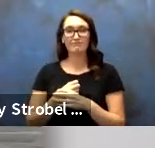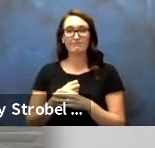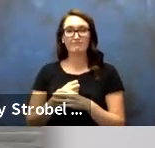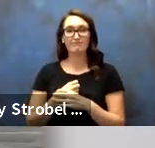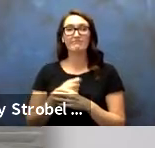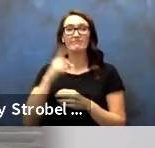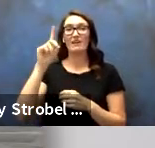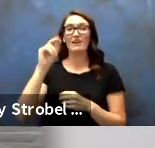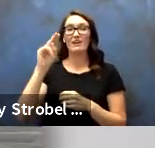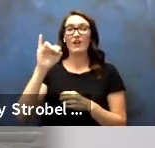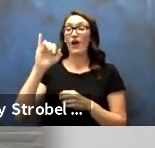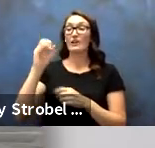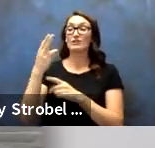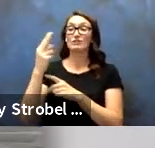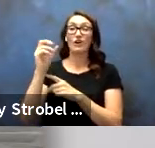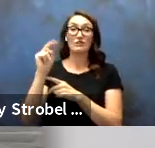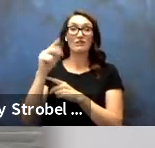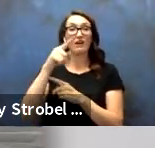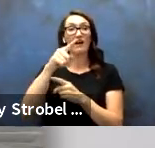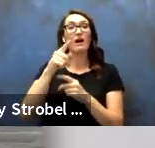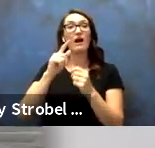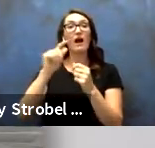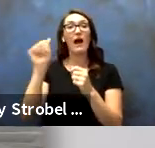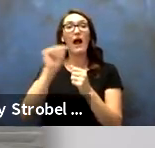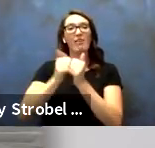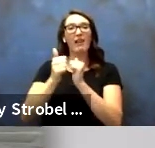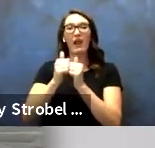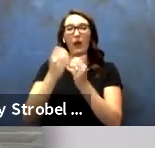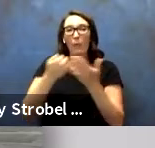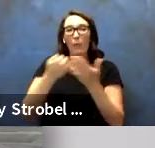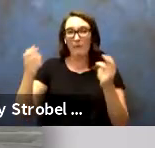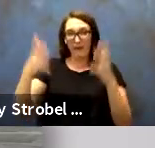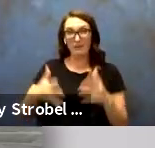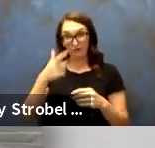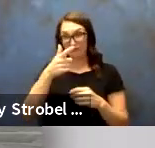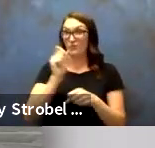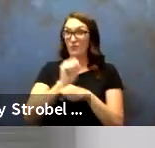Donnie Johnson, Athletic Equipment Manager, 10 years.